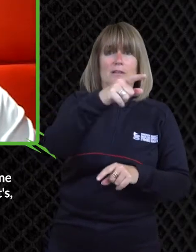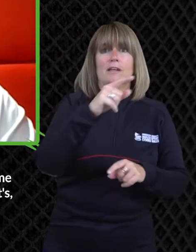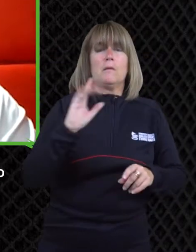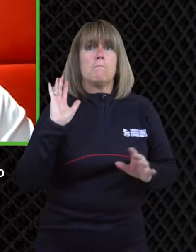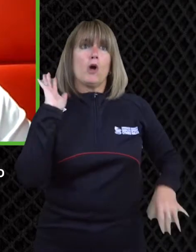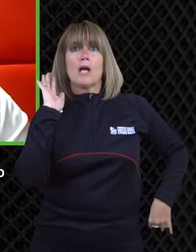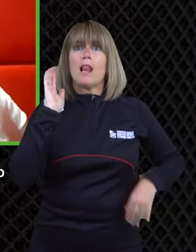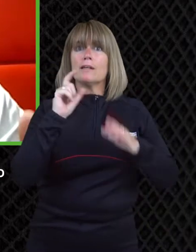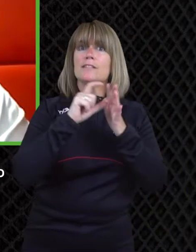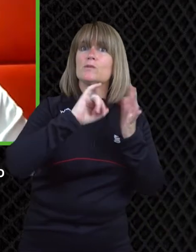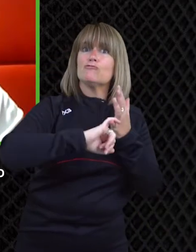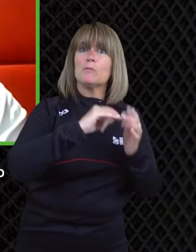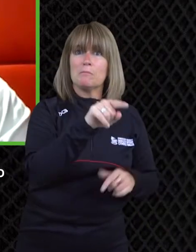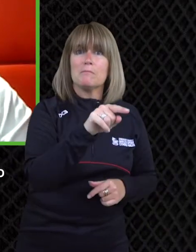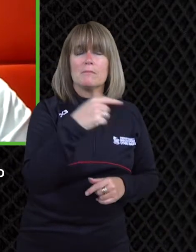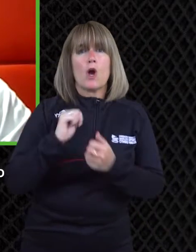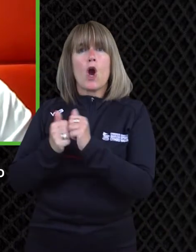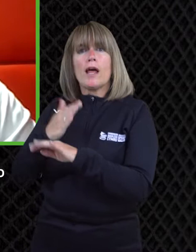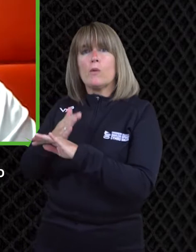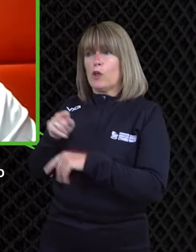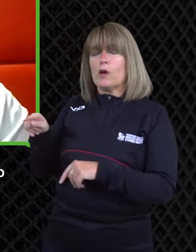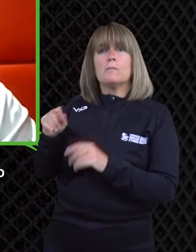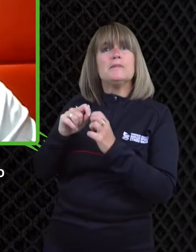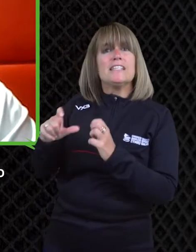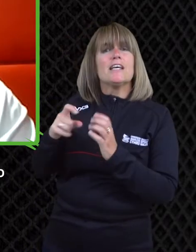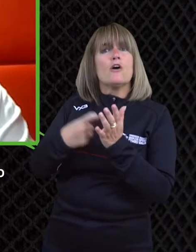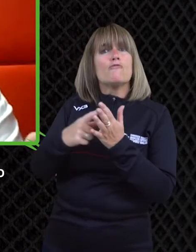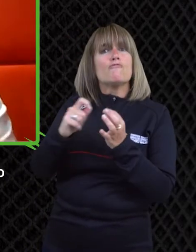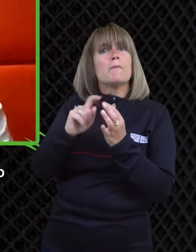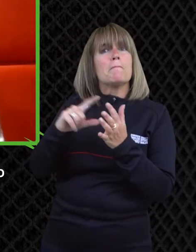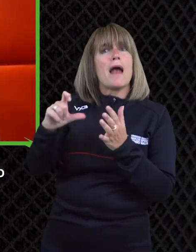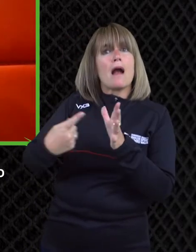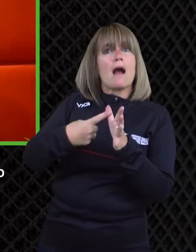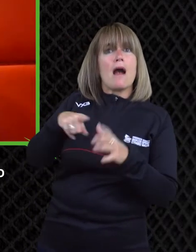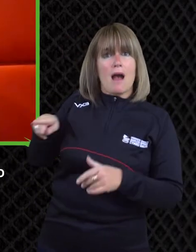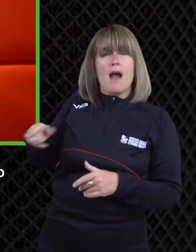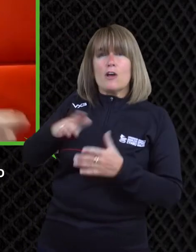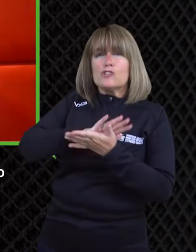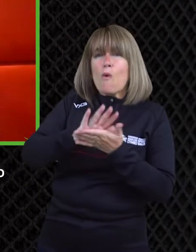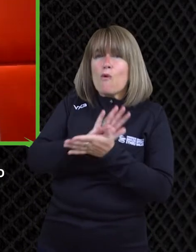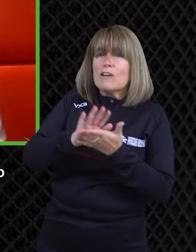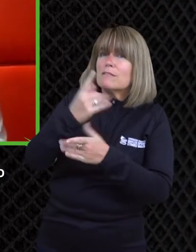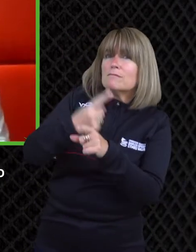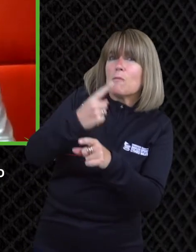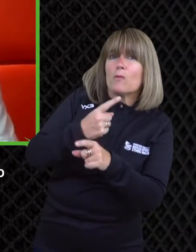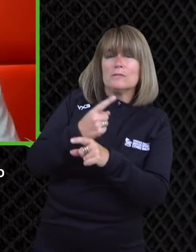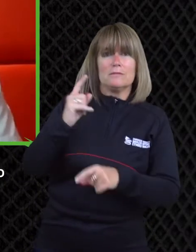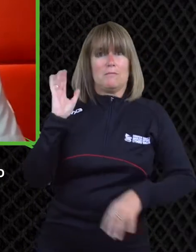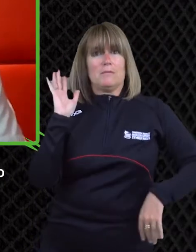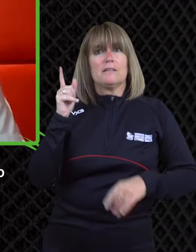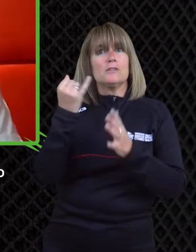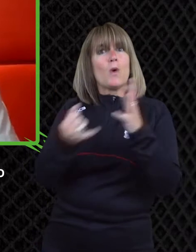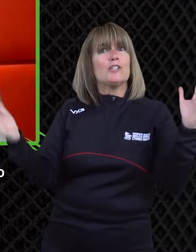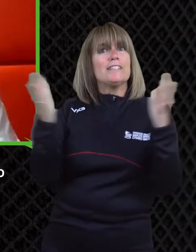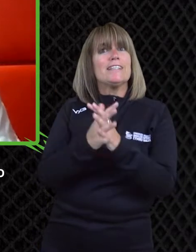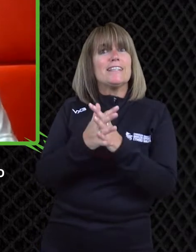we're talking about them in the right way and i think language as i say is really important but i know for example going back to the sort of model with